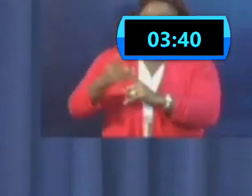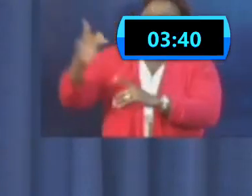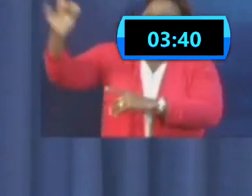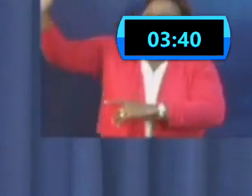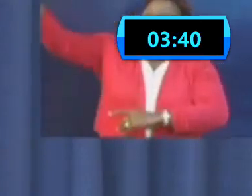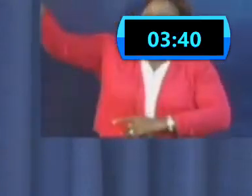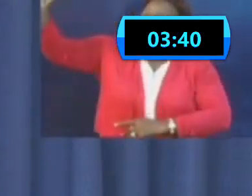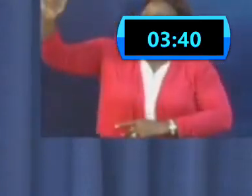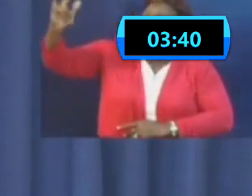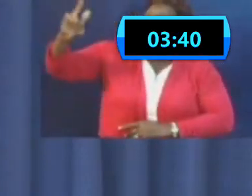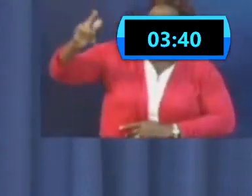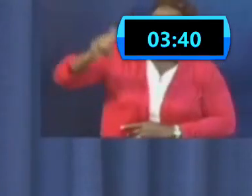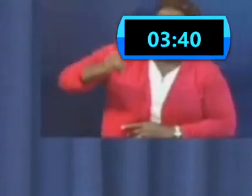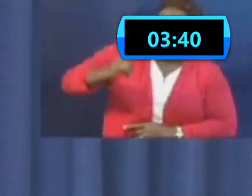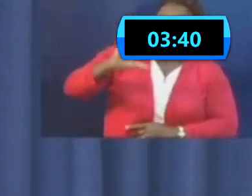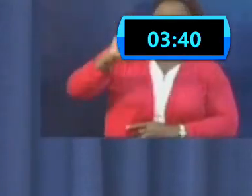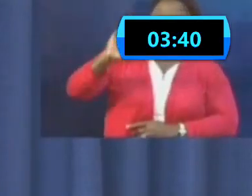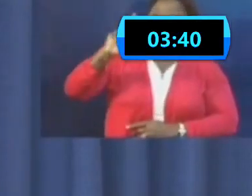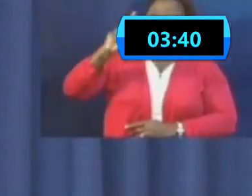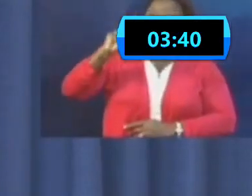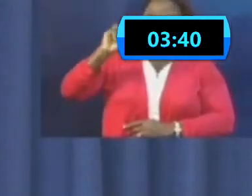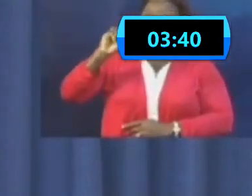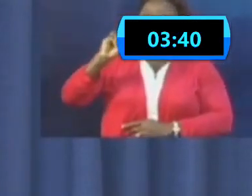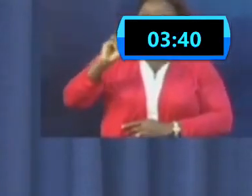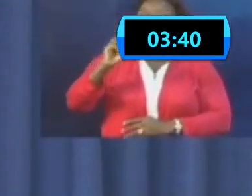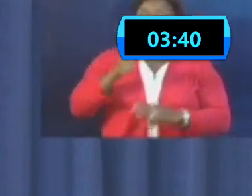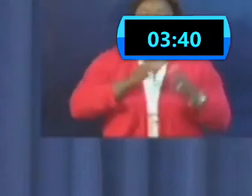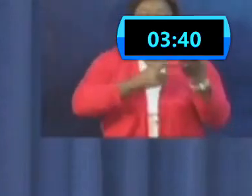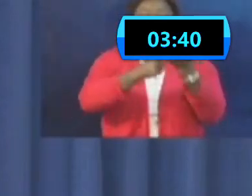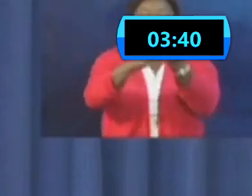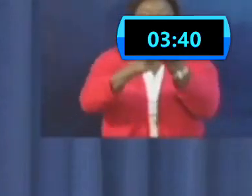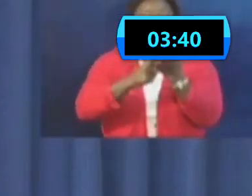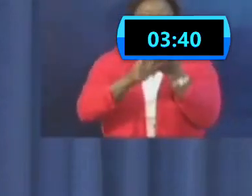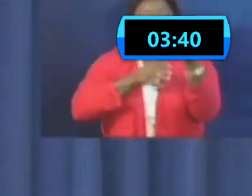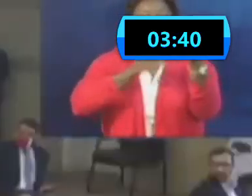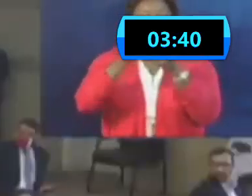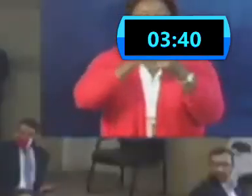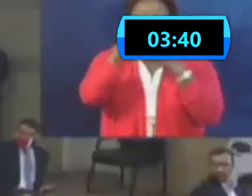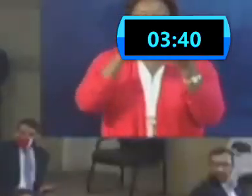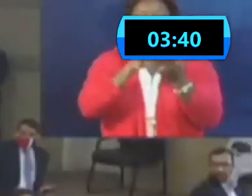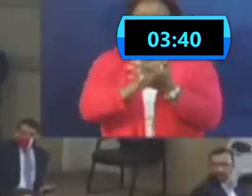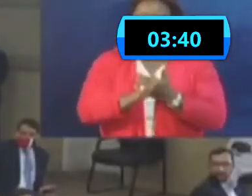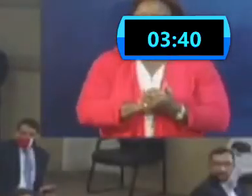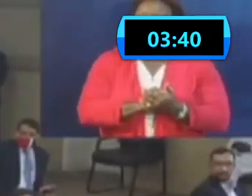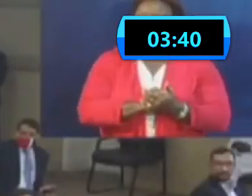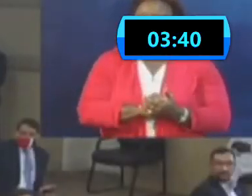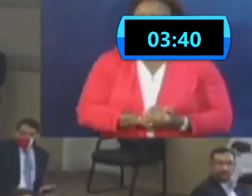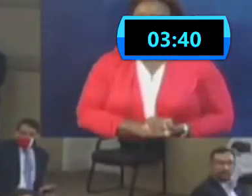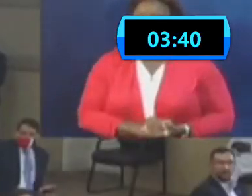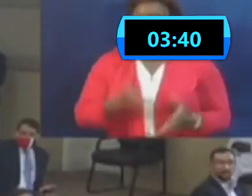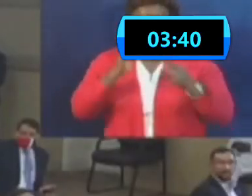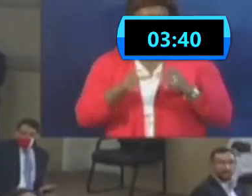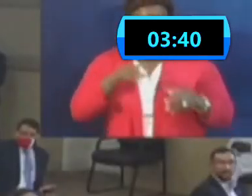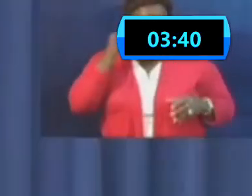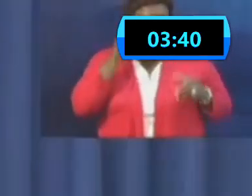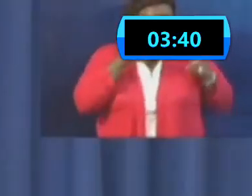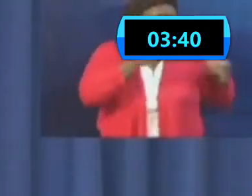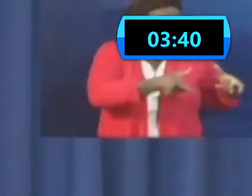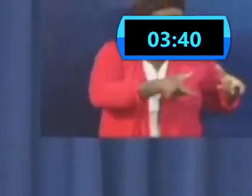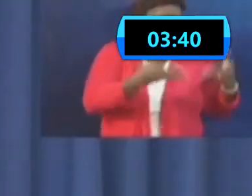and the same will guide us as to how we do that. Will they be home quarantine or? Well, we